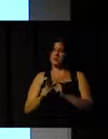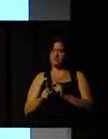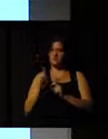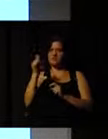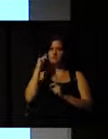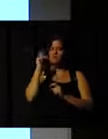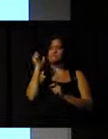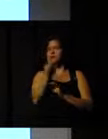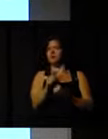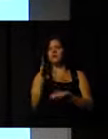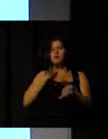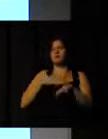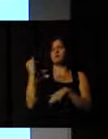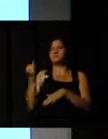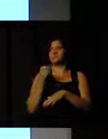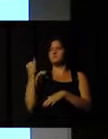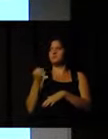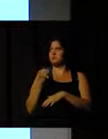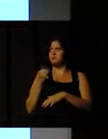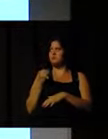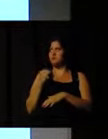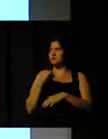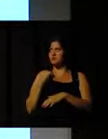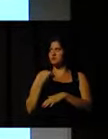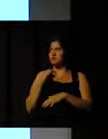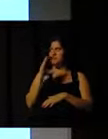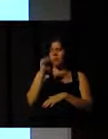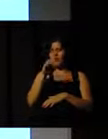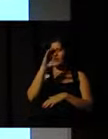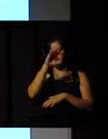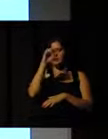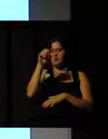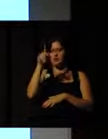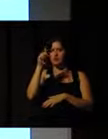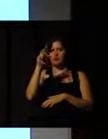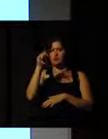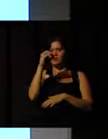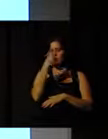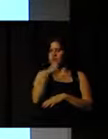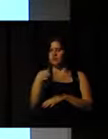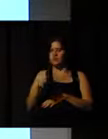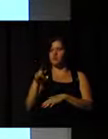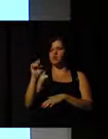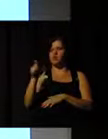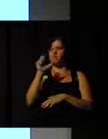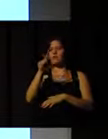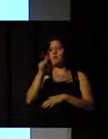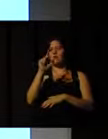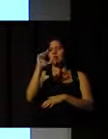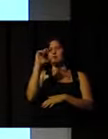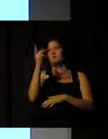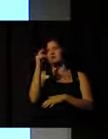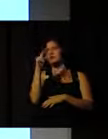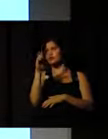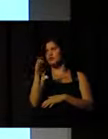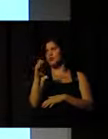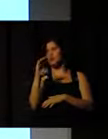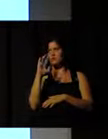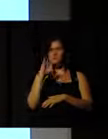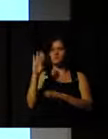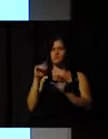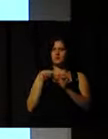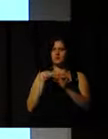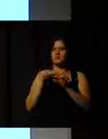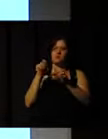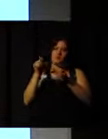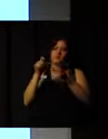the key words that resume a little bit my presentation. Cooperation is the key words if you want to find a system